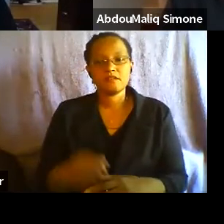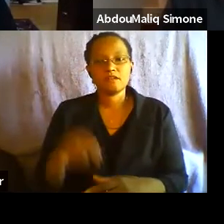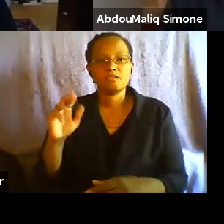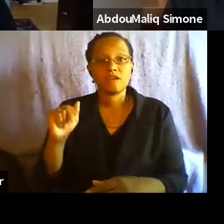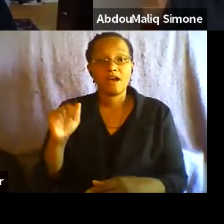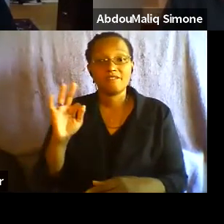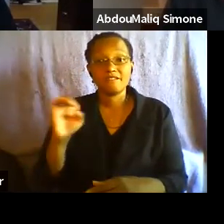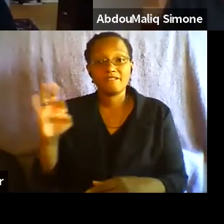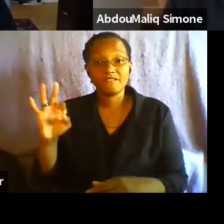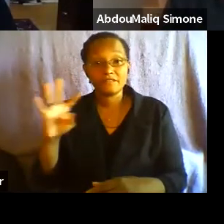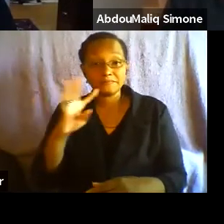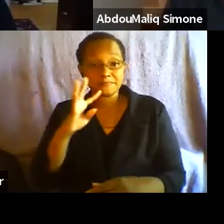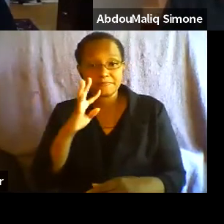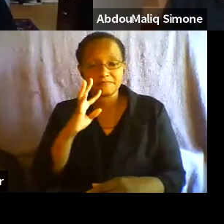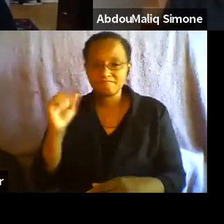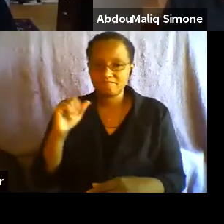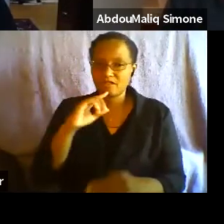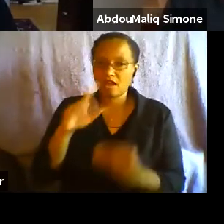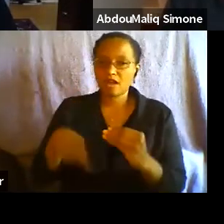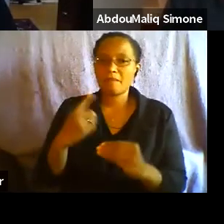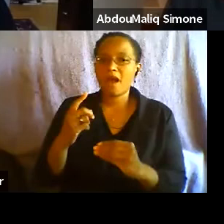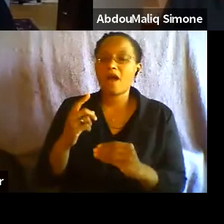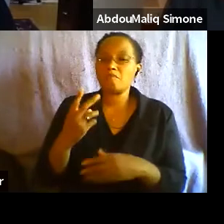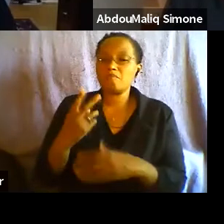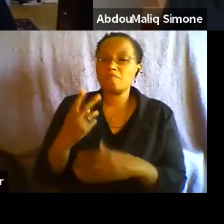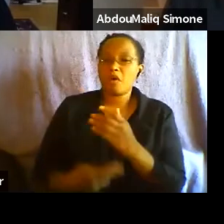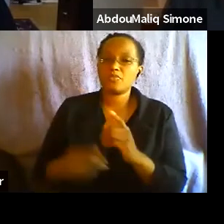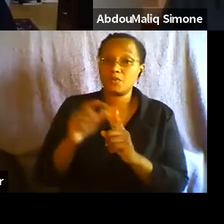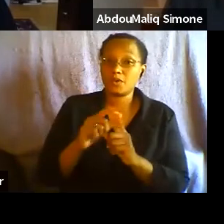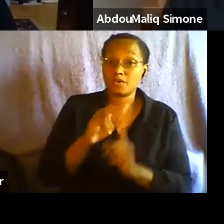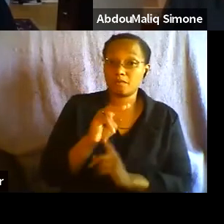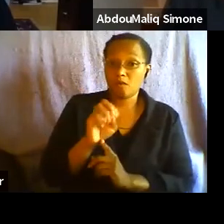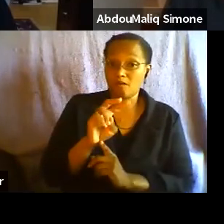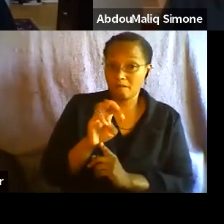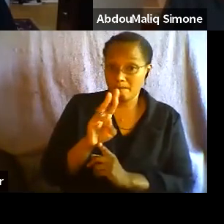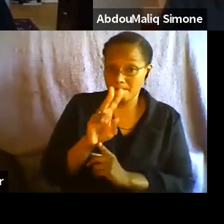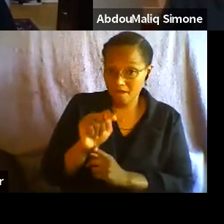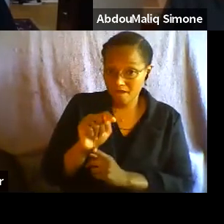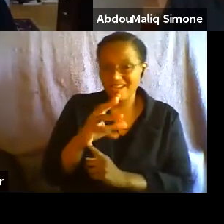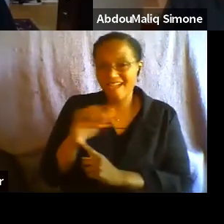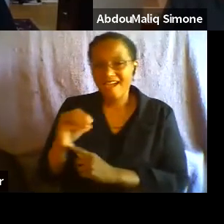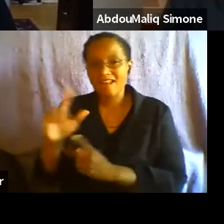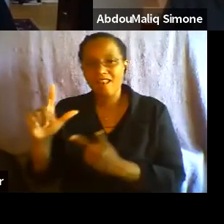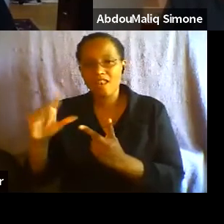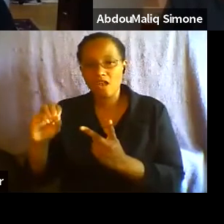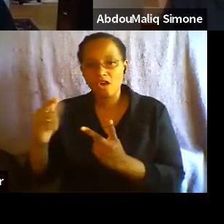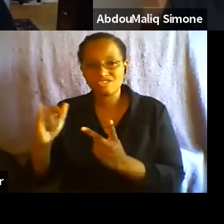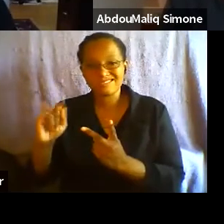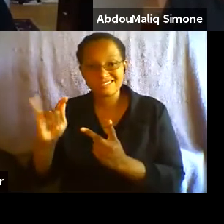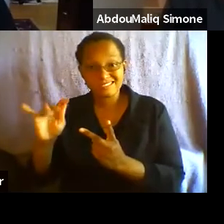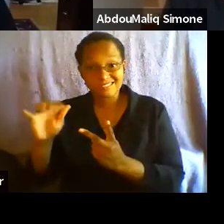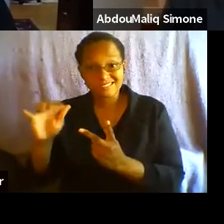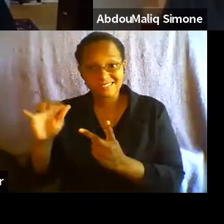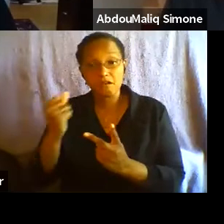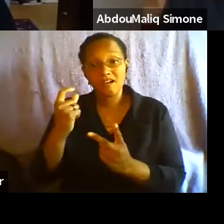in looking at movements, both the word movements and logistics, I think the COVID pandemic itself has really laid